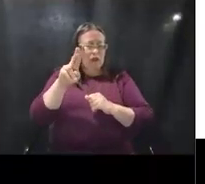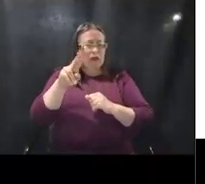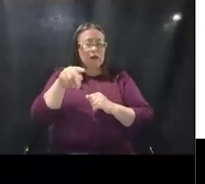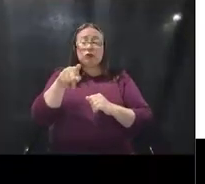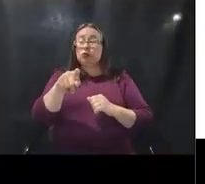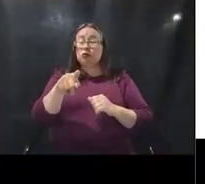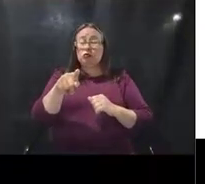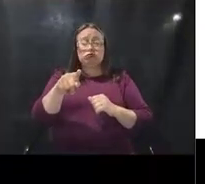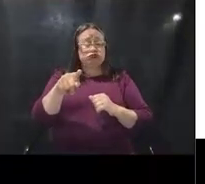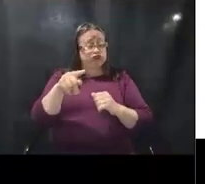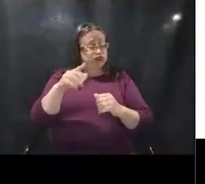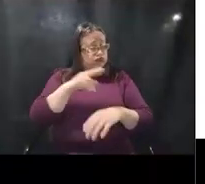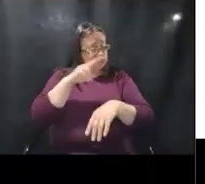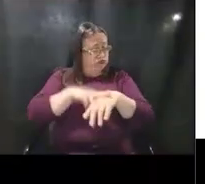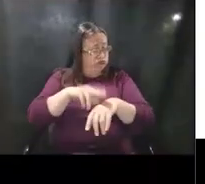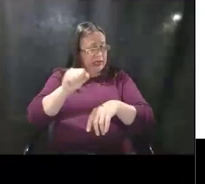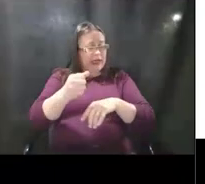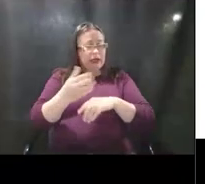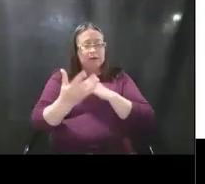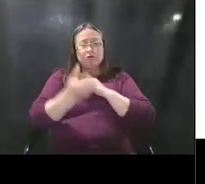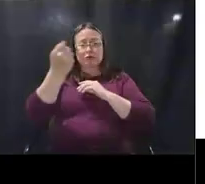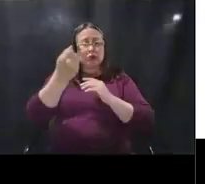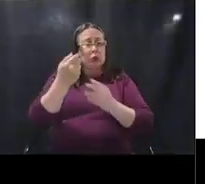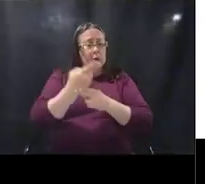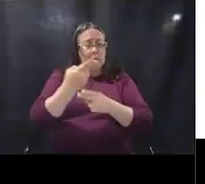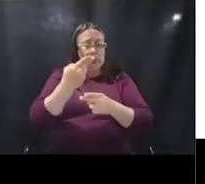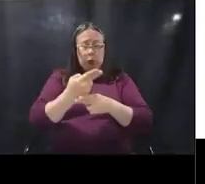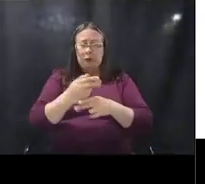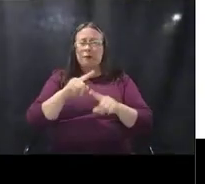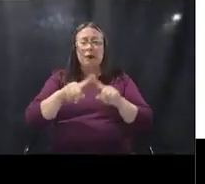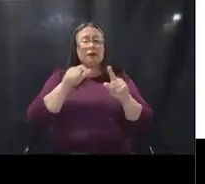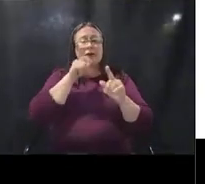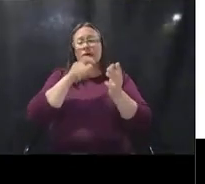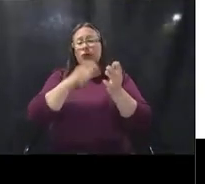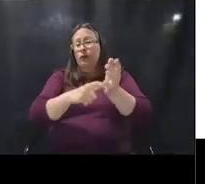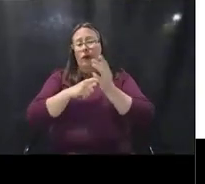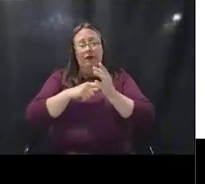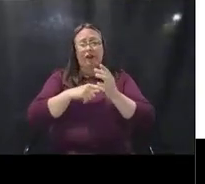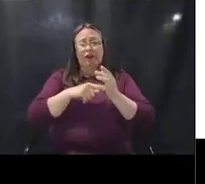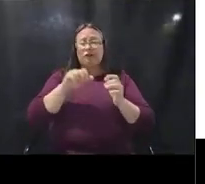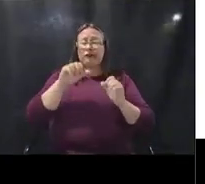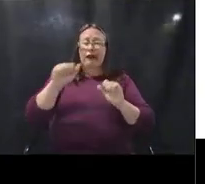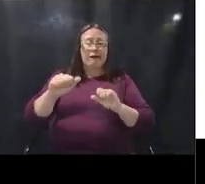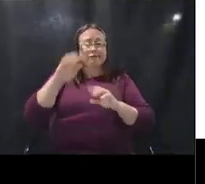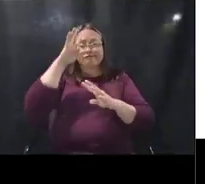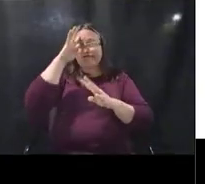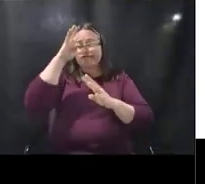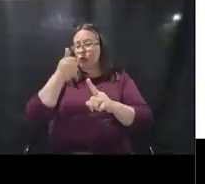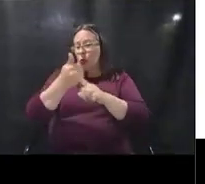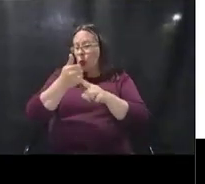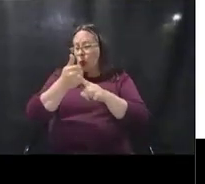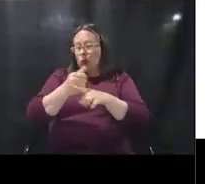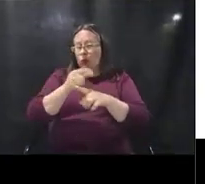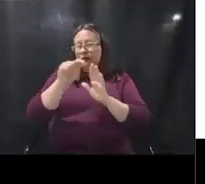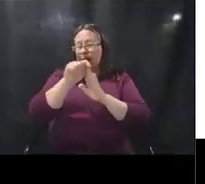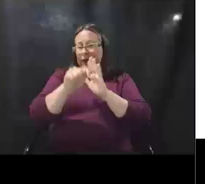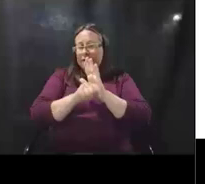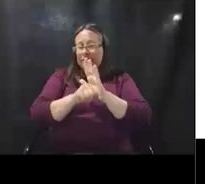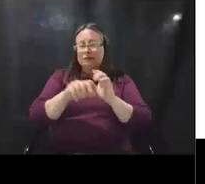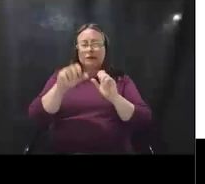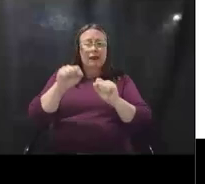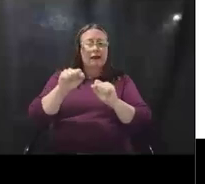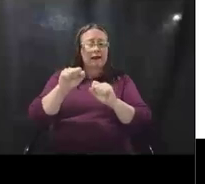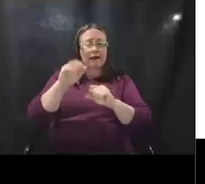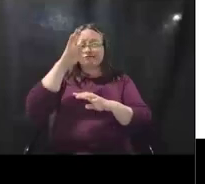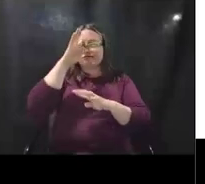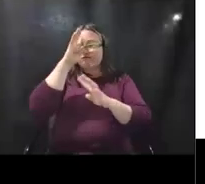are willing to use that template, but you are not required to. You can use your own template, you can use a report or a plan